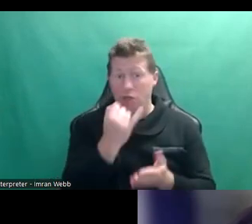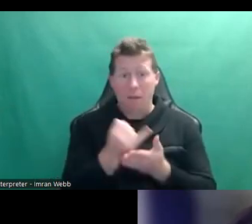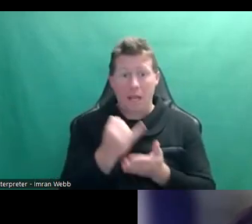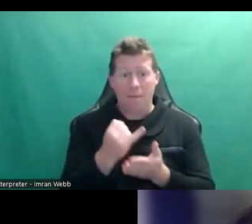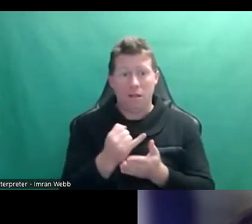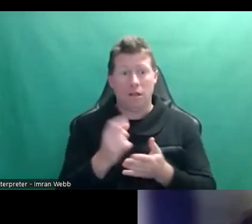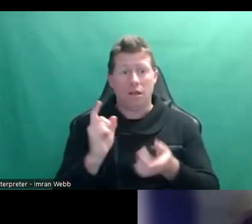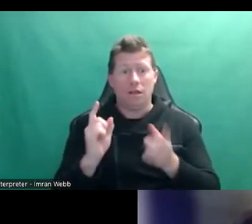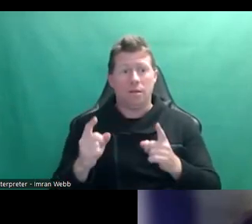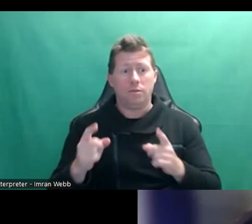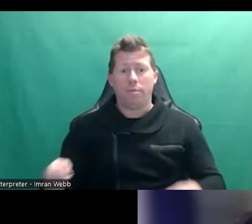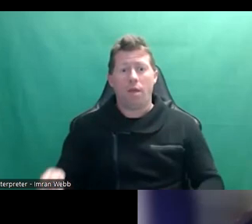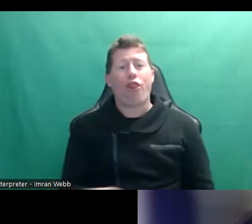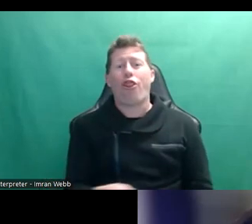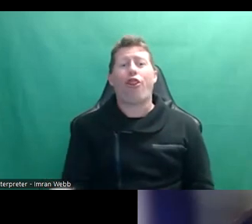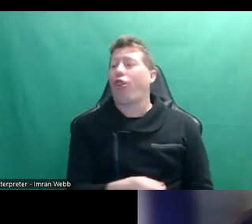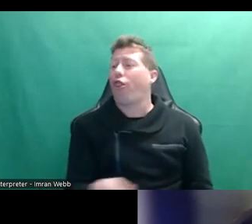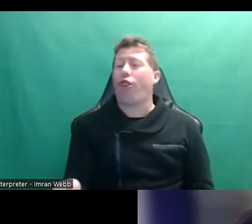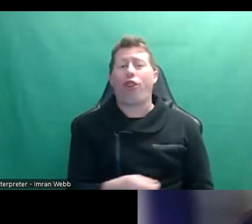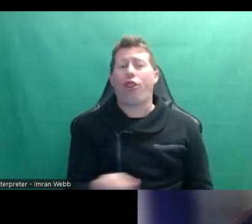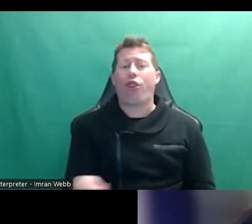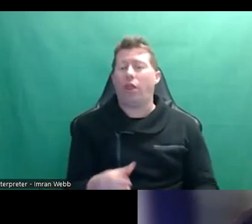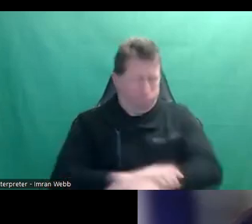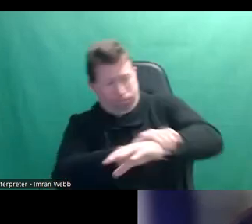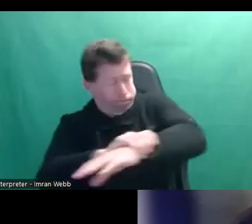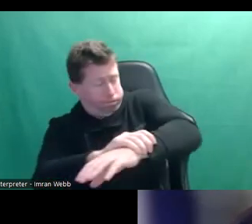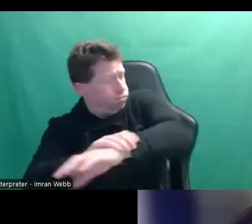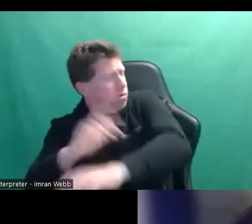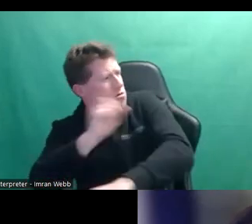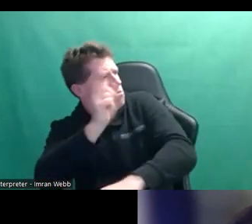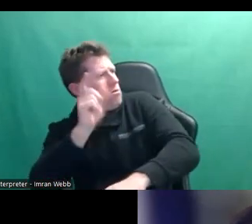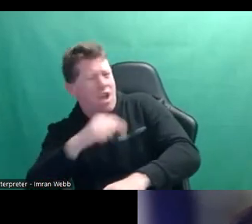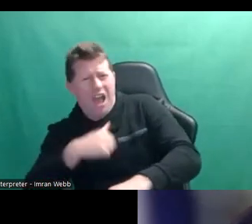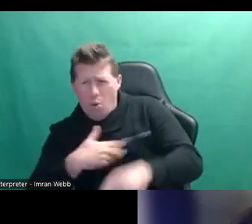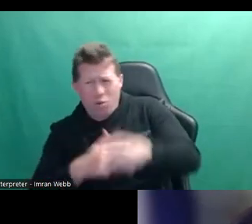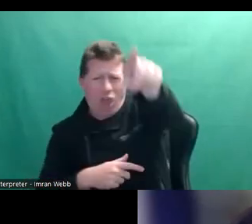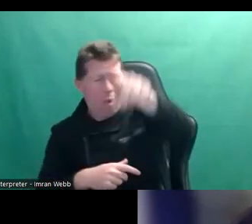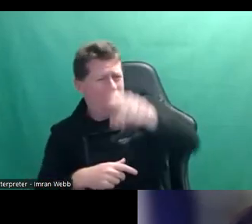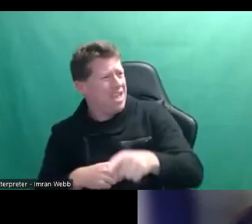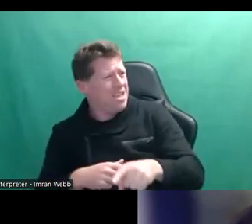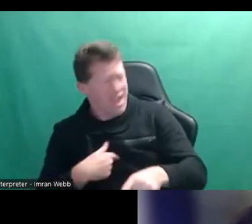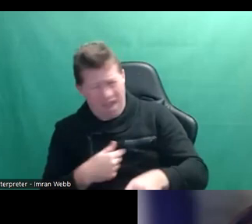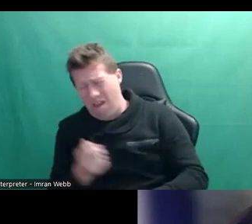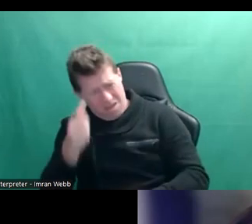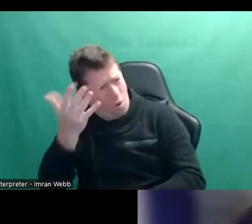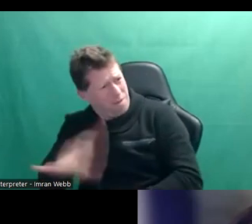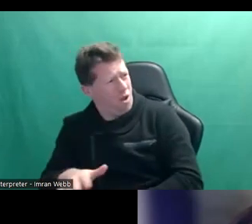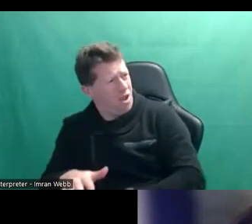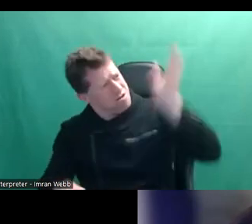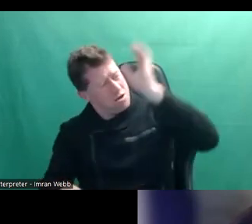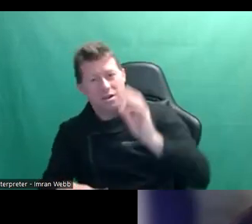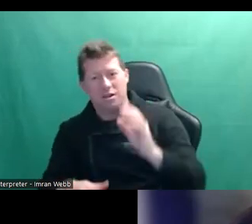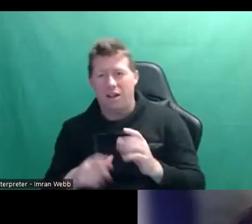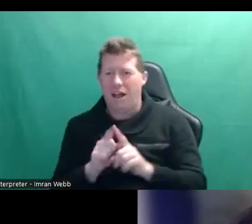grabbed and walked across, marched across roads they don't wish to cross or which they're perfectly able to cross by themselves. Um,